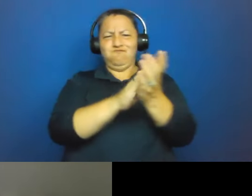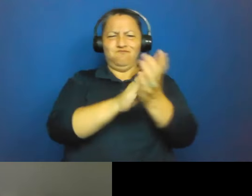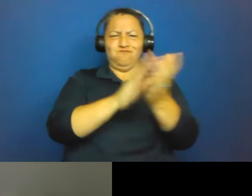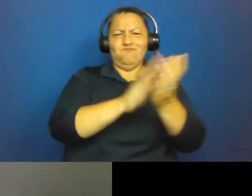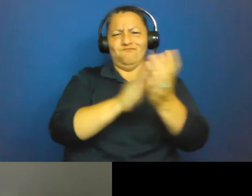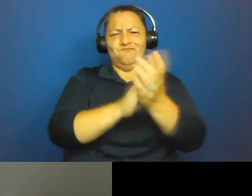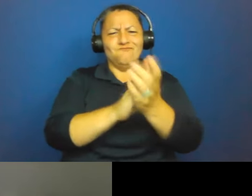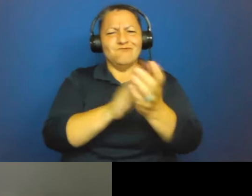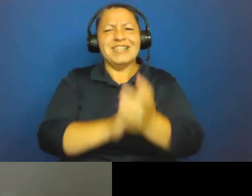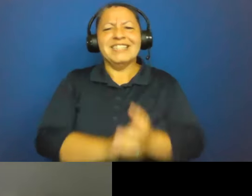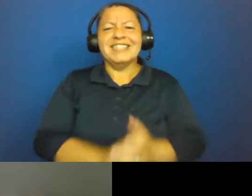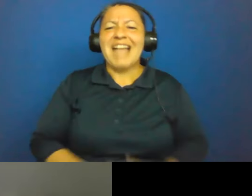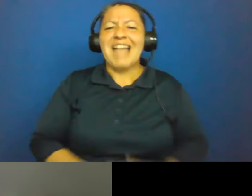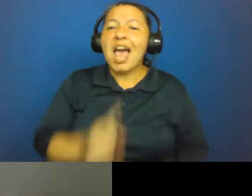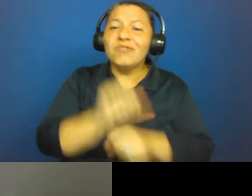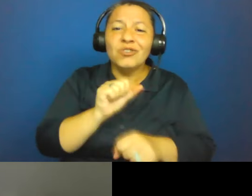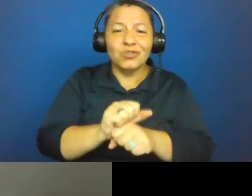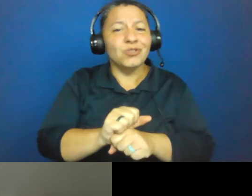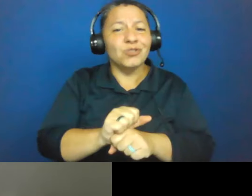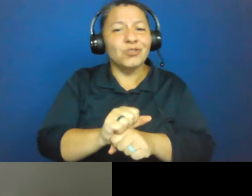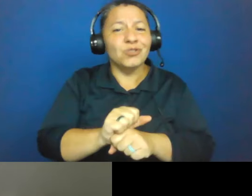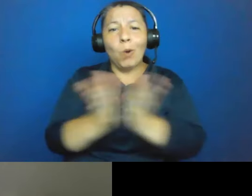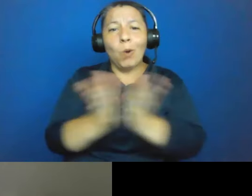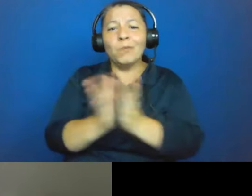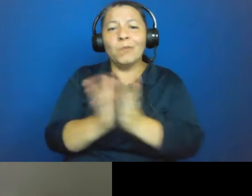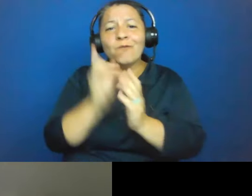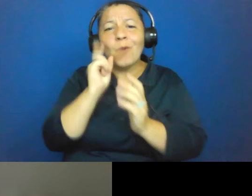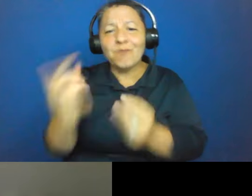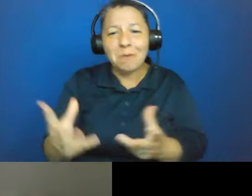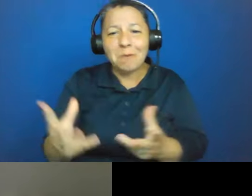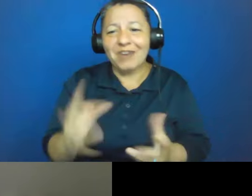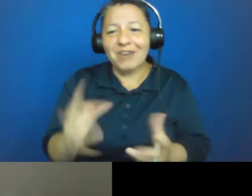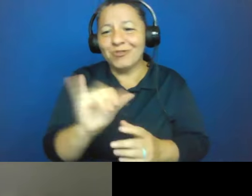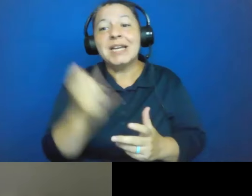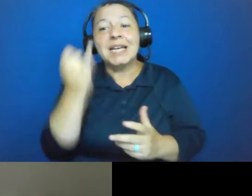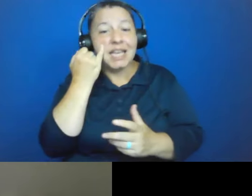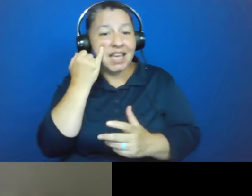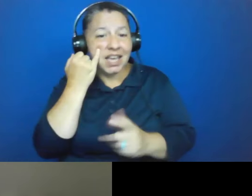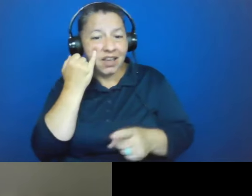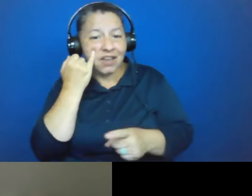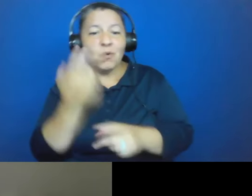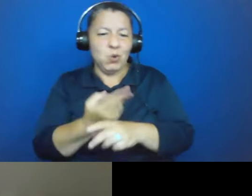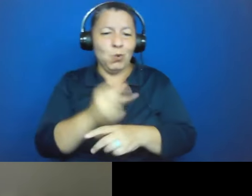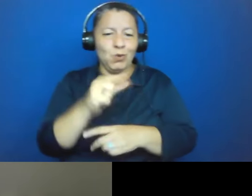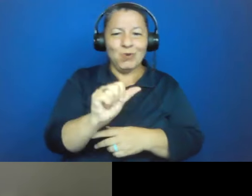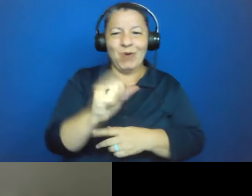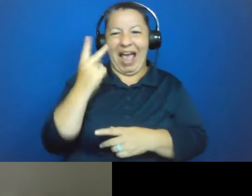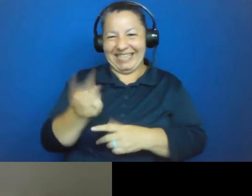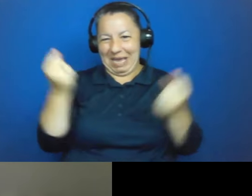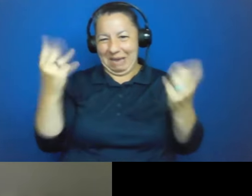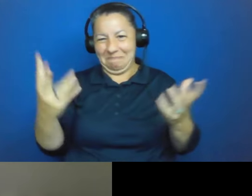If you do have a question for our speaker, we are using the Q&A. Oh, there's lots of little applause hands and thumbs up. Excellent.